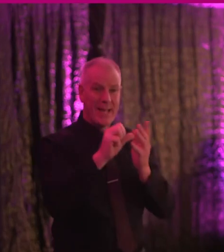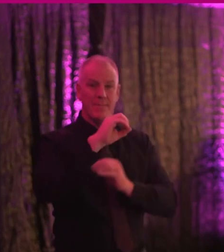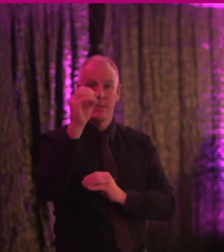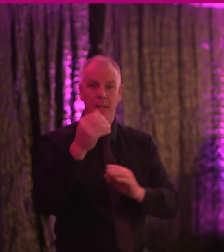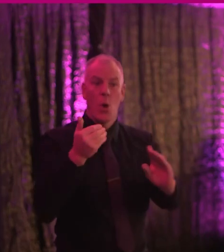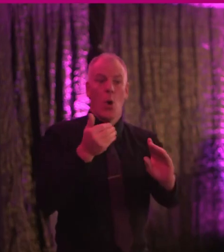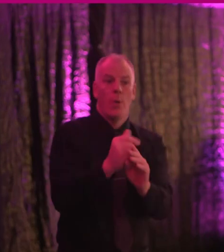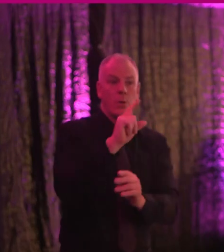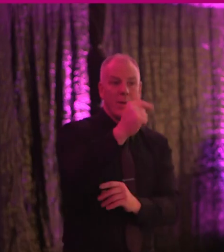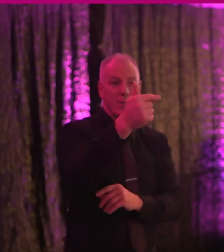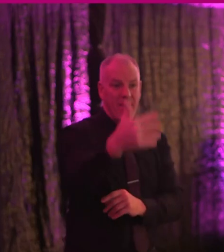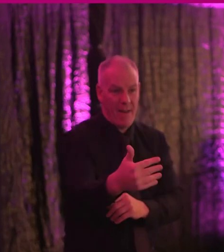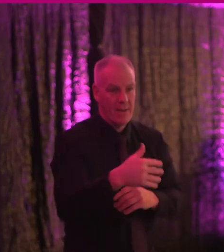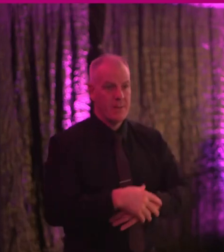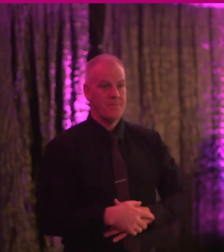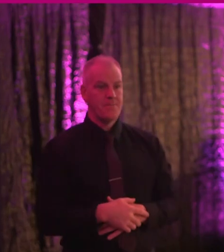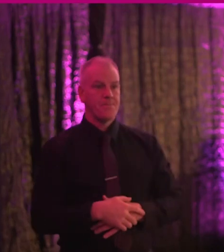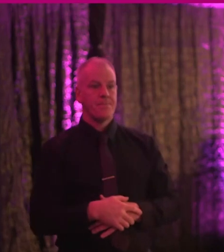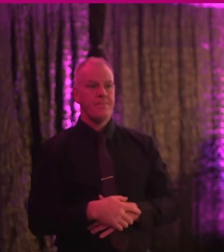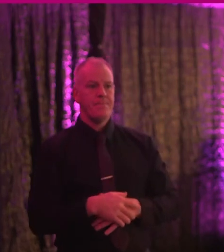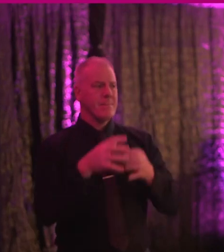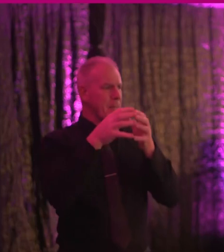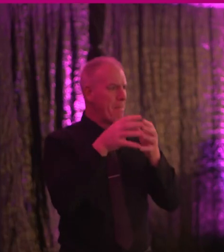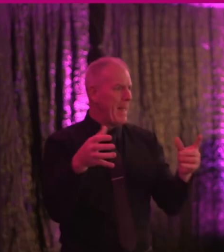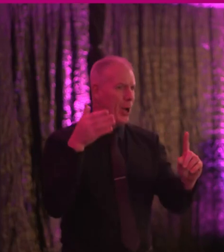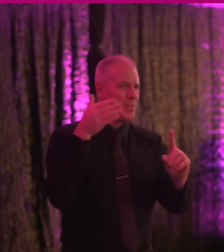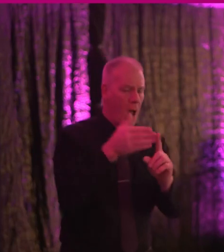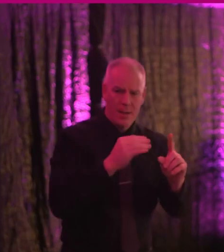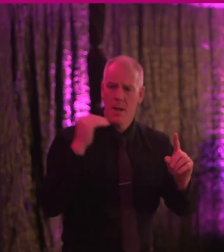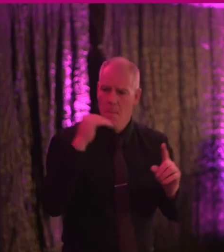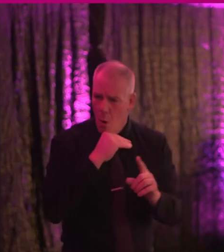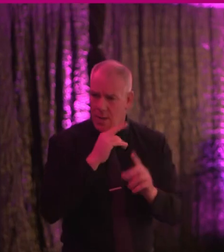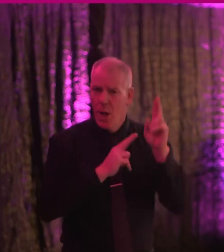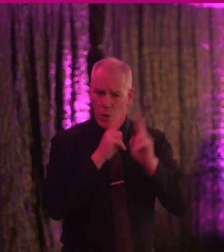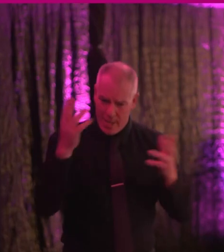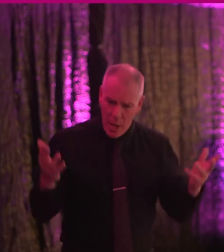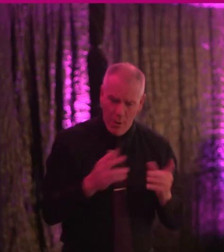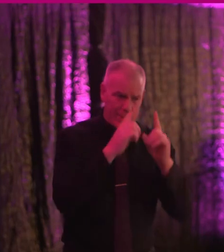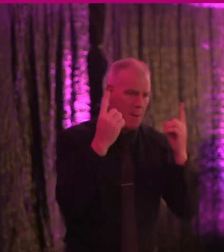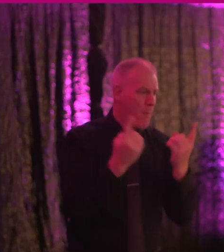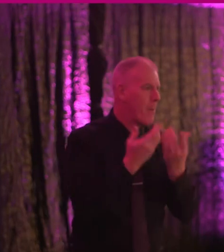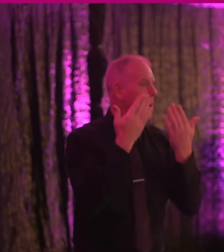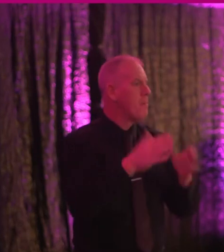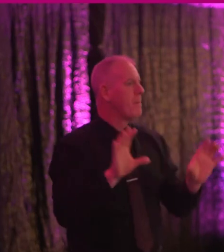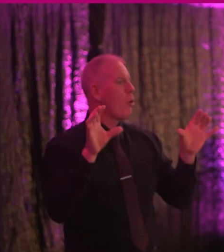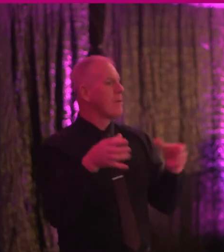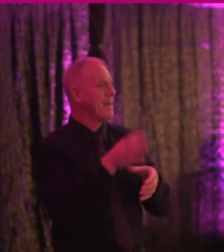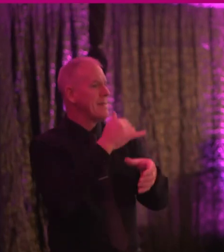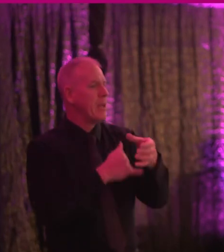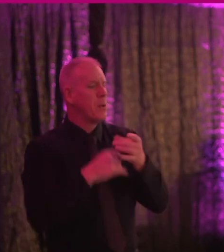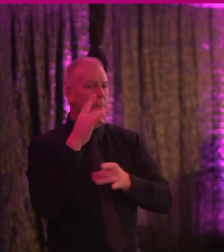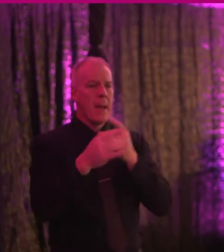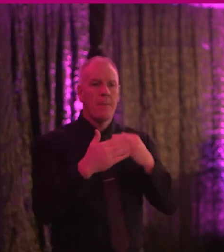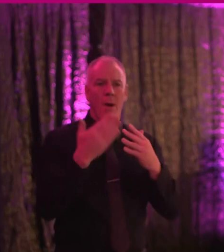2025. This increased target is important and should spur departments and public bodies to create more